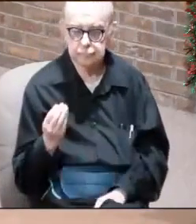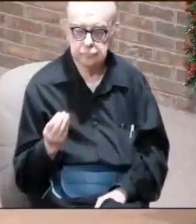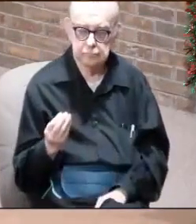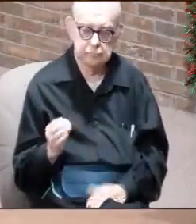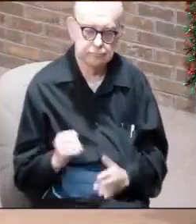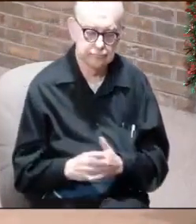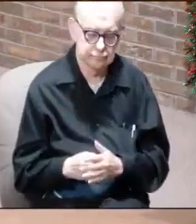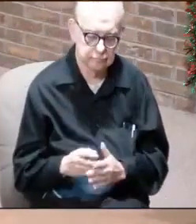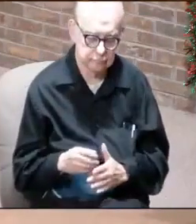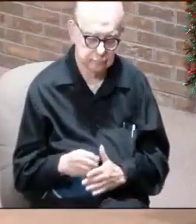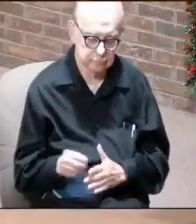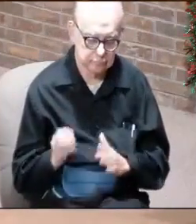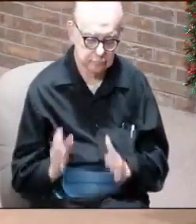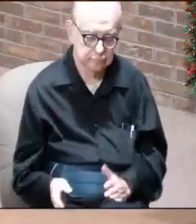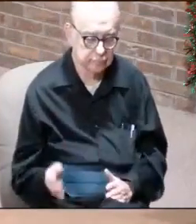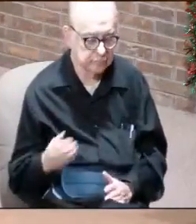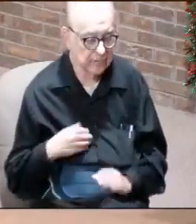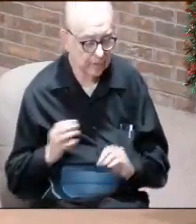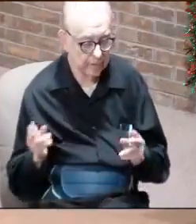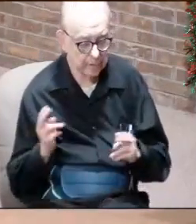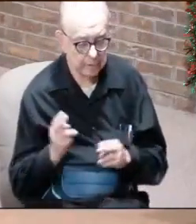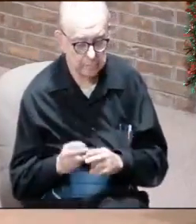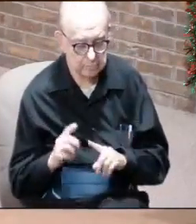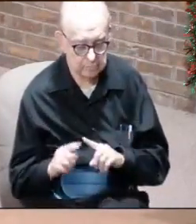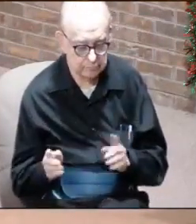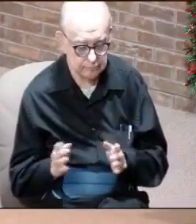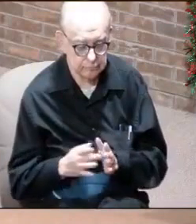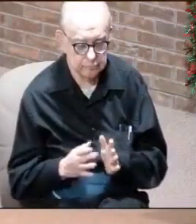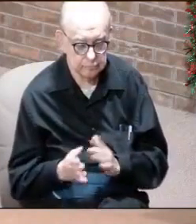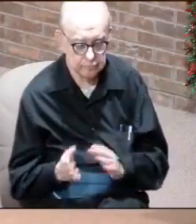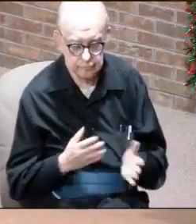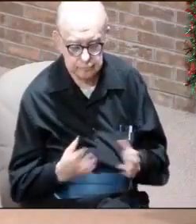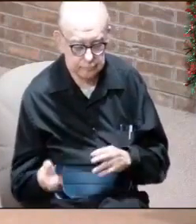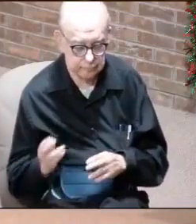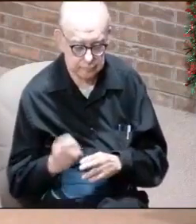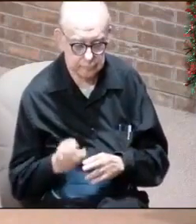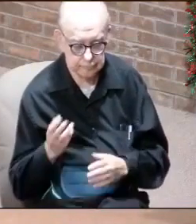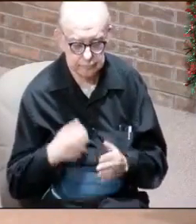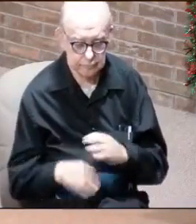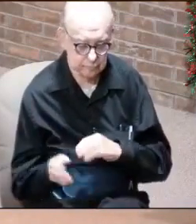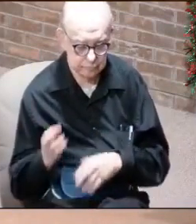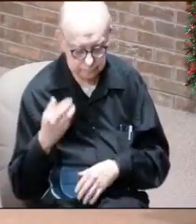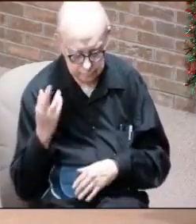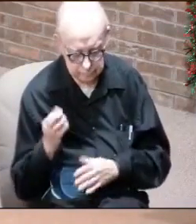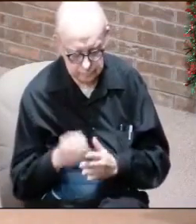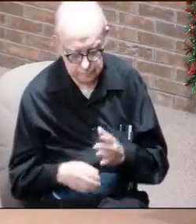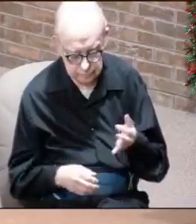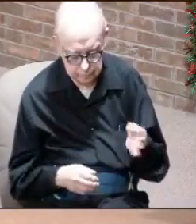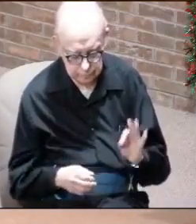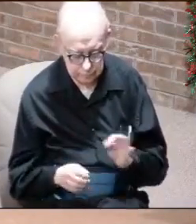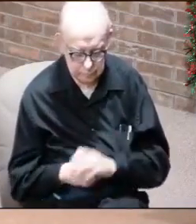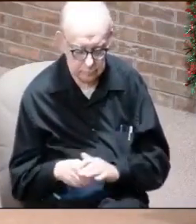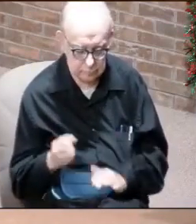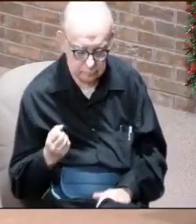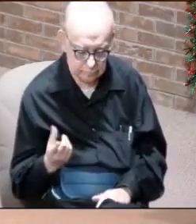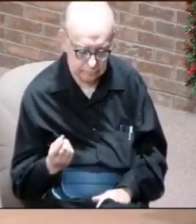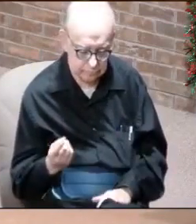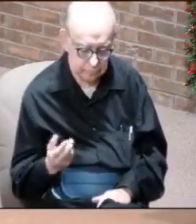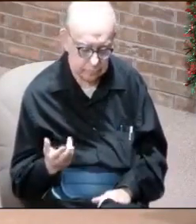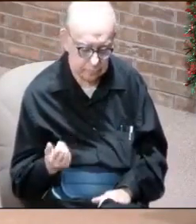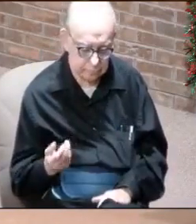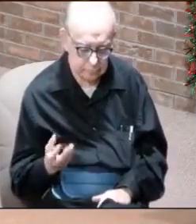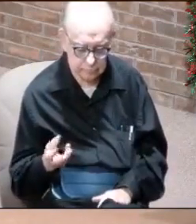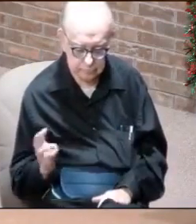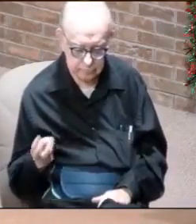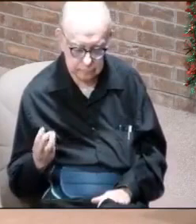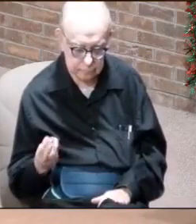This rider here has no name, but Jesus carries the name if you go into Revelation chapter 19 verses 11, 13, and 16.